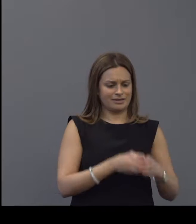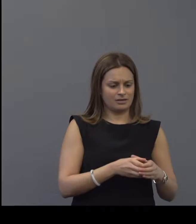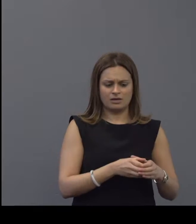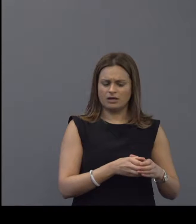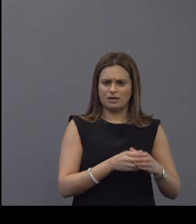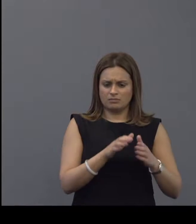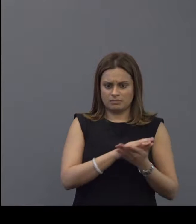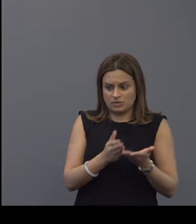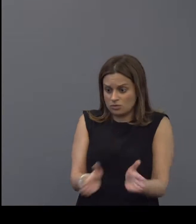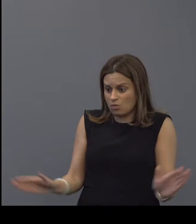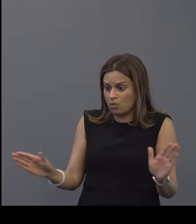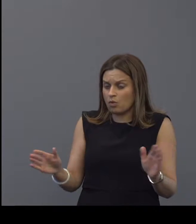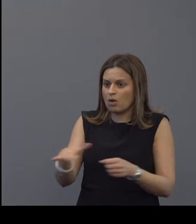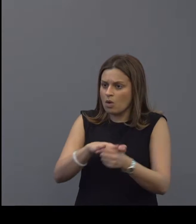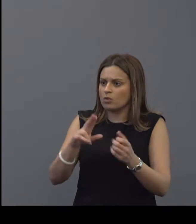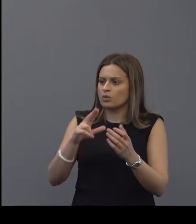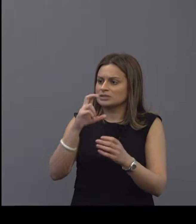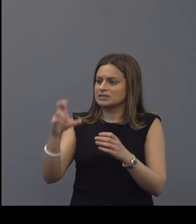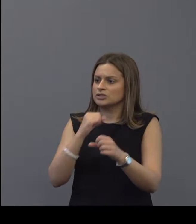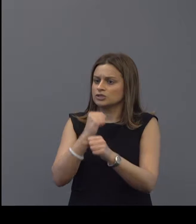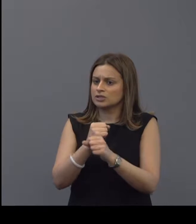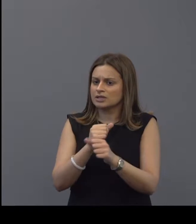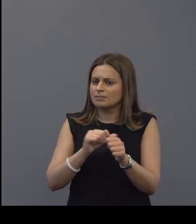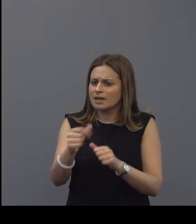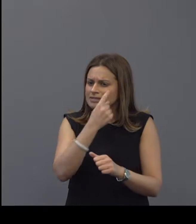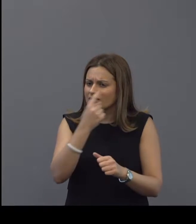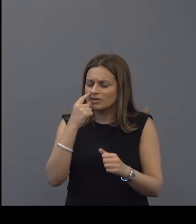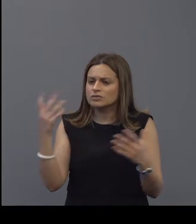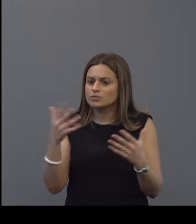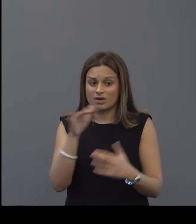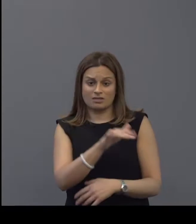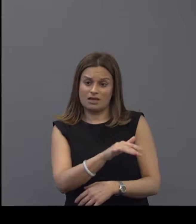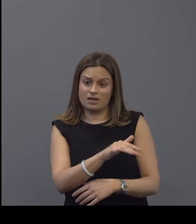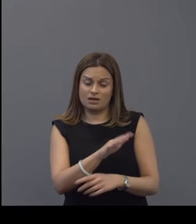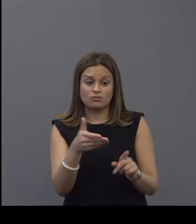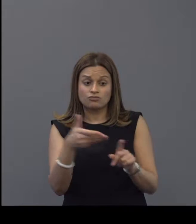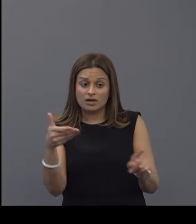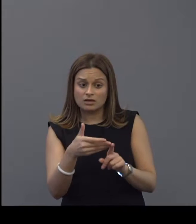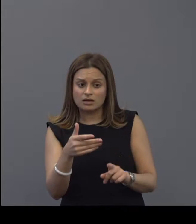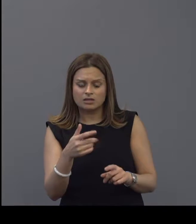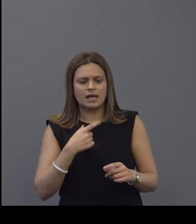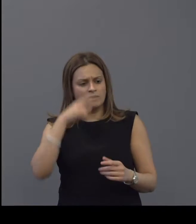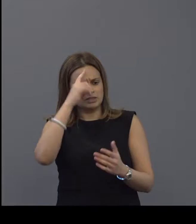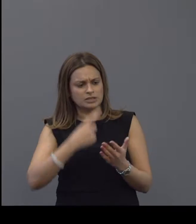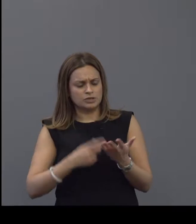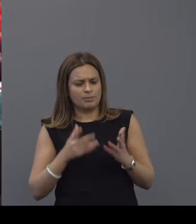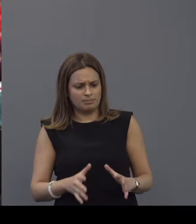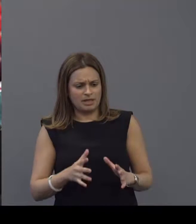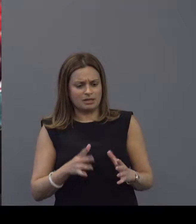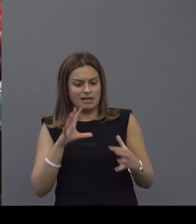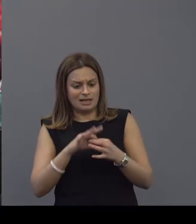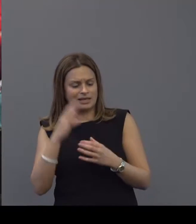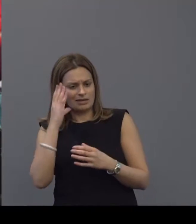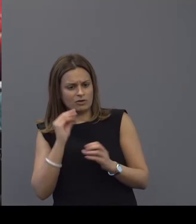ccgs making best use of the evidence that was that's there but recognizing that the decisions that they're making about those hearing loss